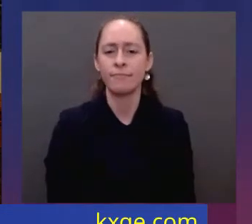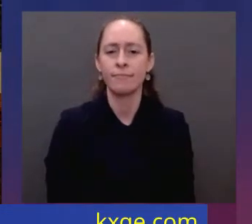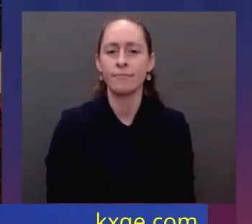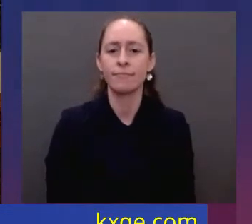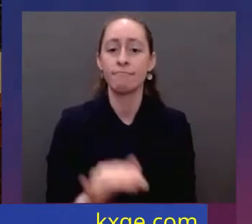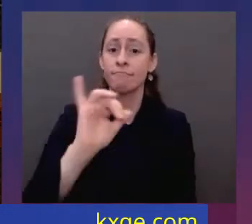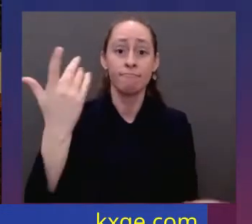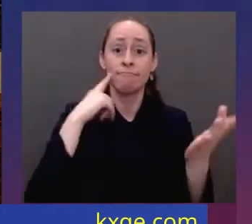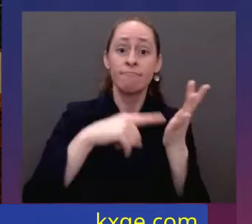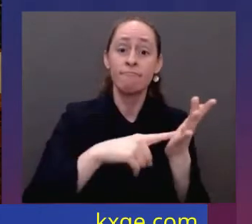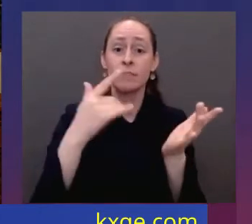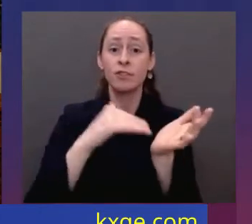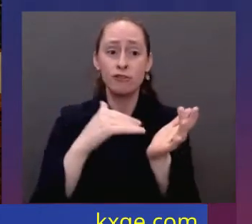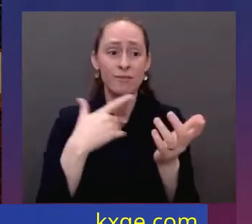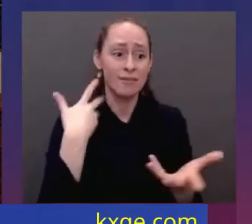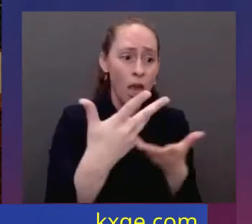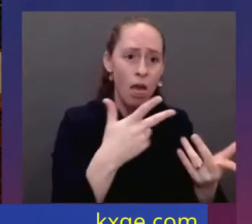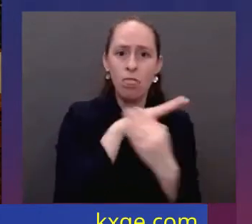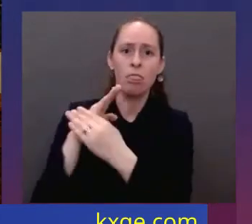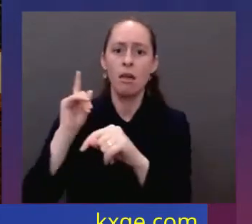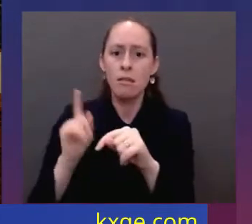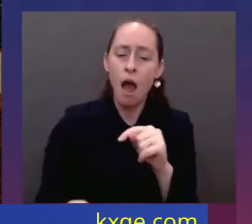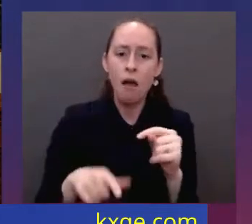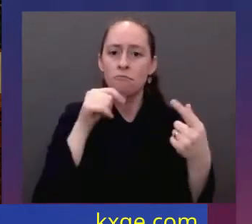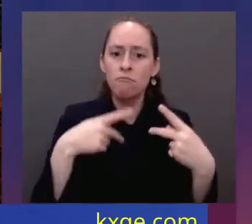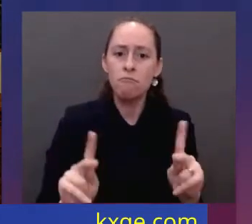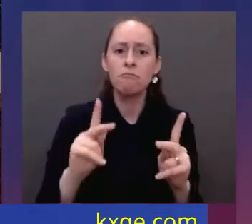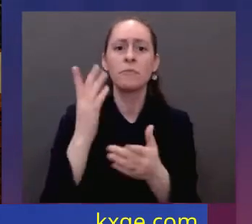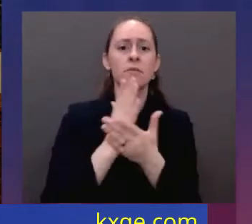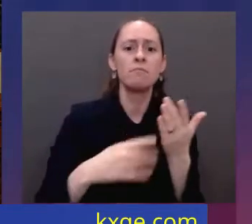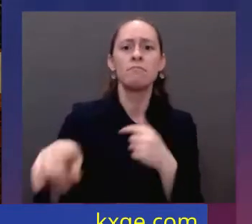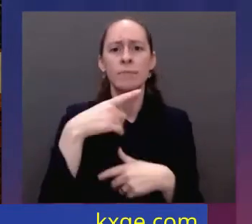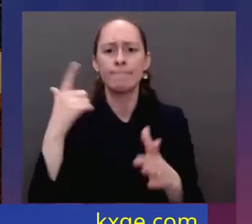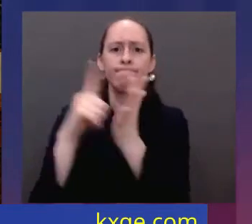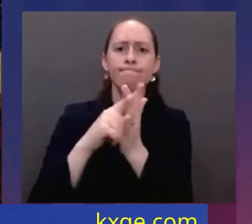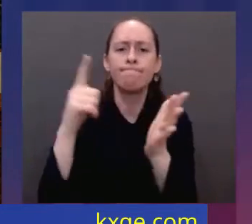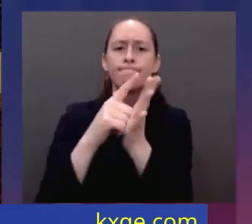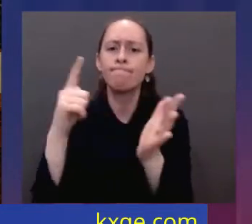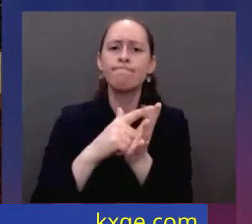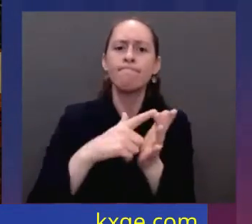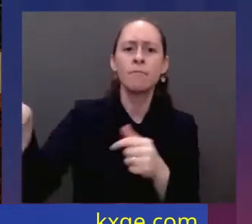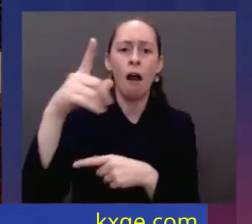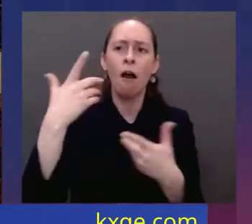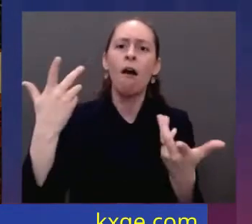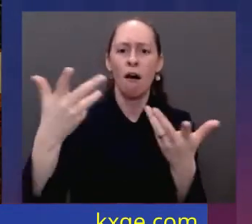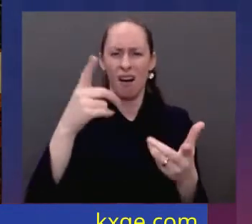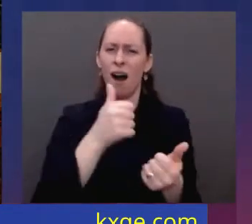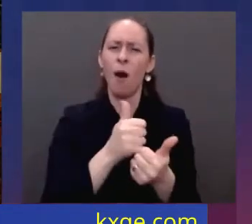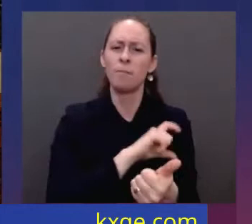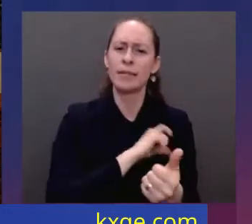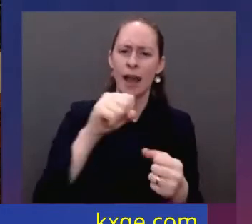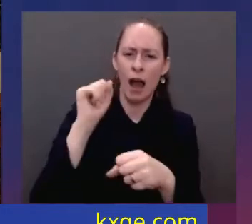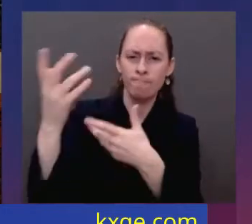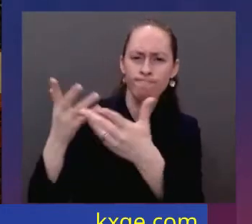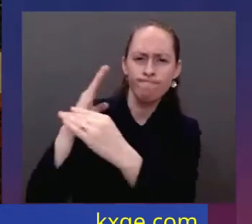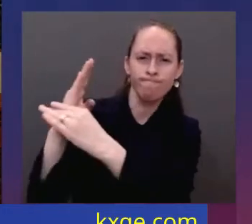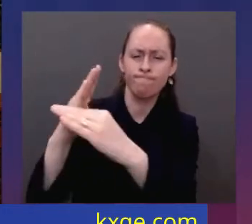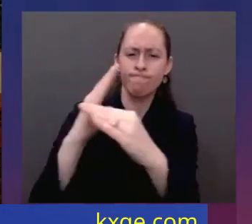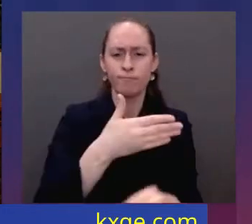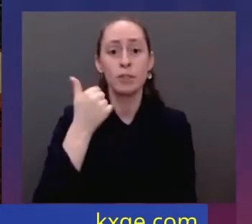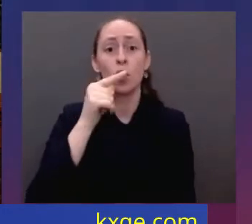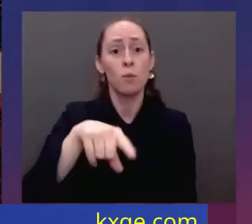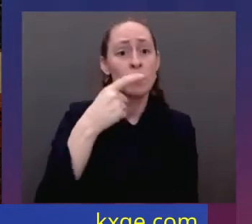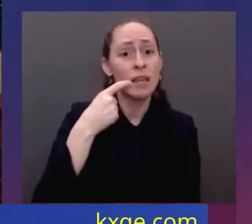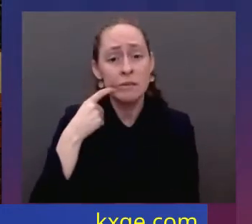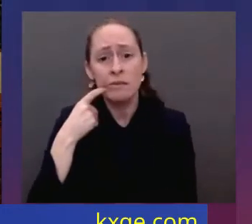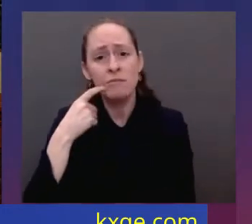Stop the flow of illicit drugs by working with state and local law enforcement to go after the traffickers. And if you're suffering from addiction, you should know you're not alone. I believe in